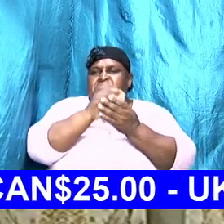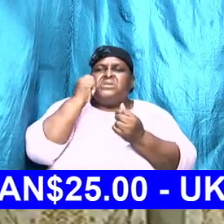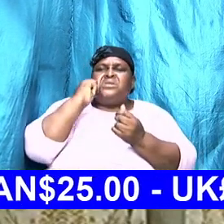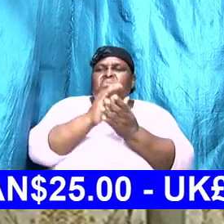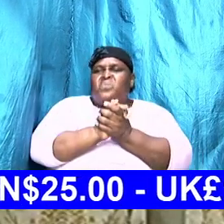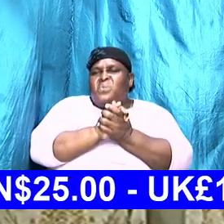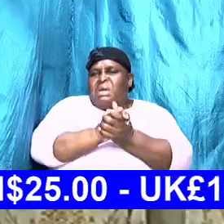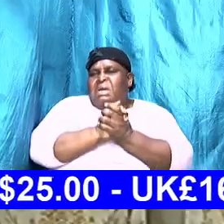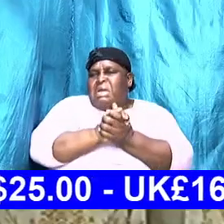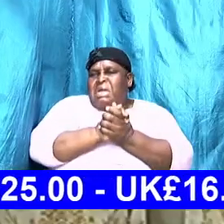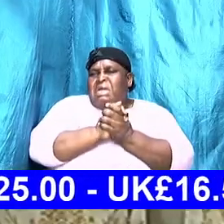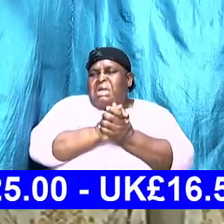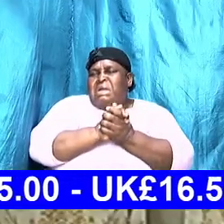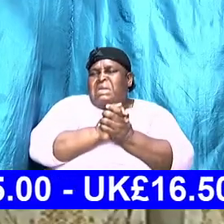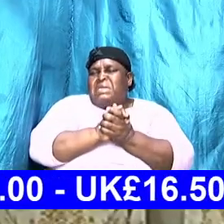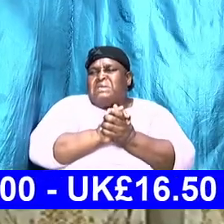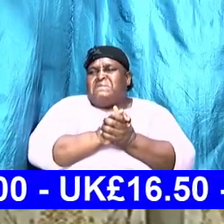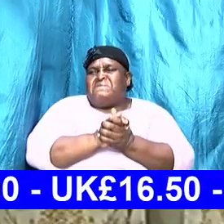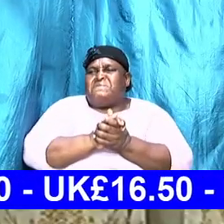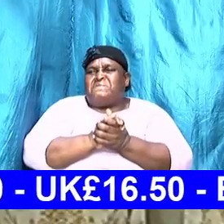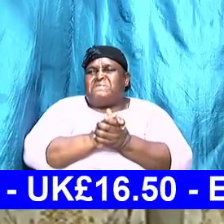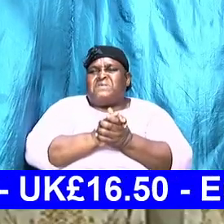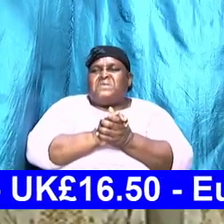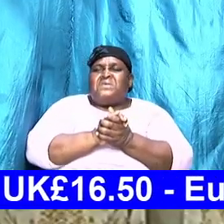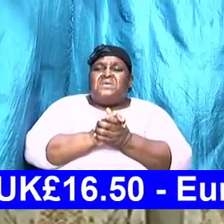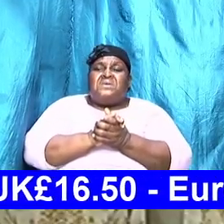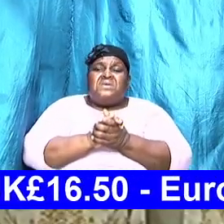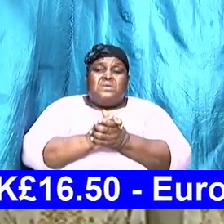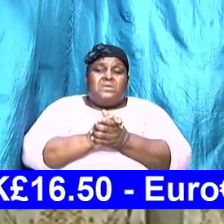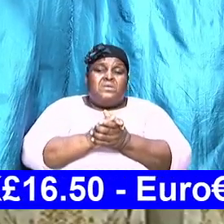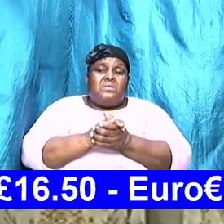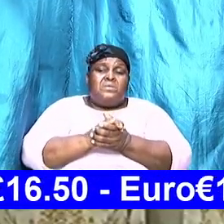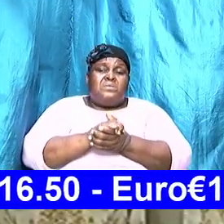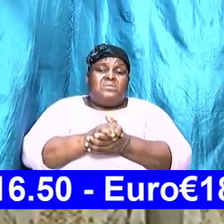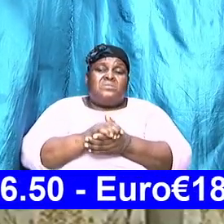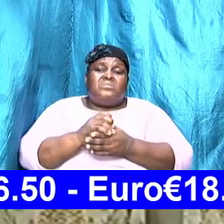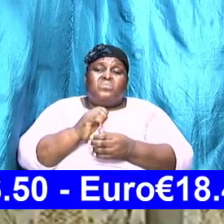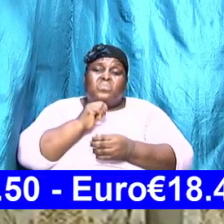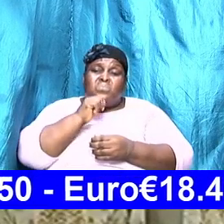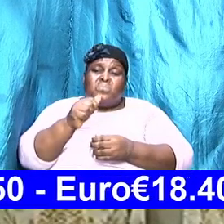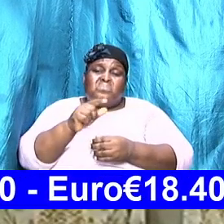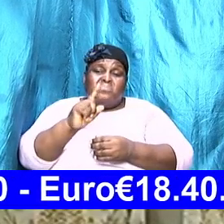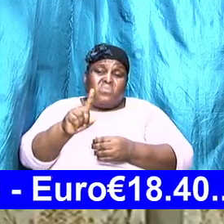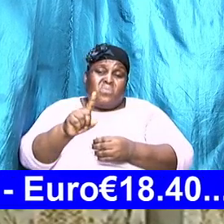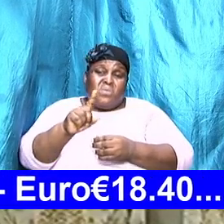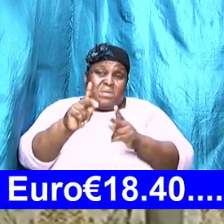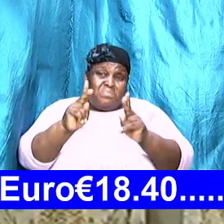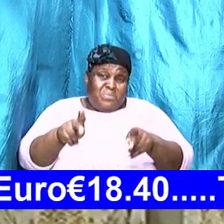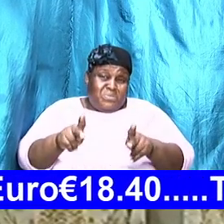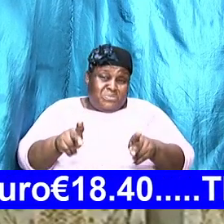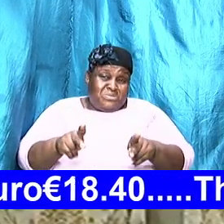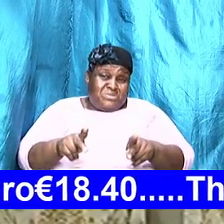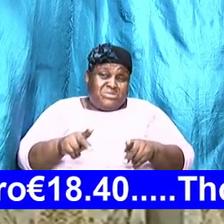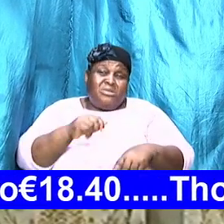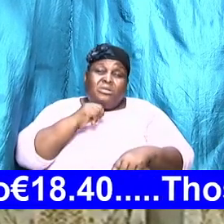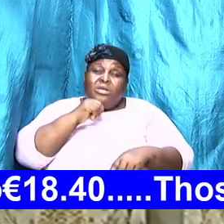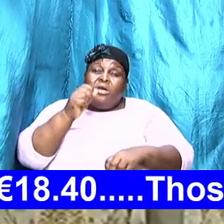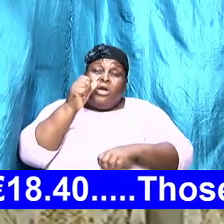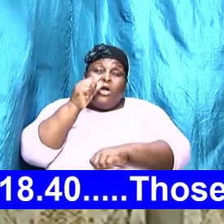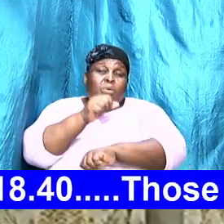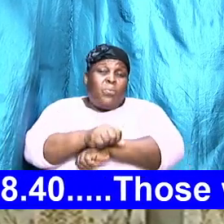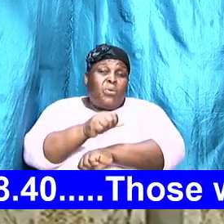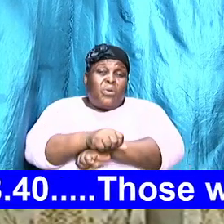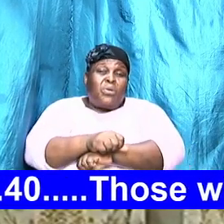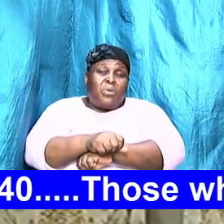is one sided is lopsided and it is not tenable it is not going to work and